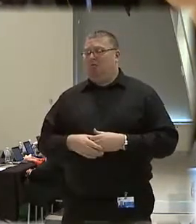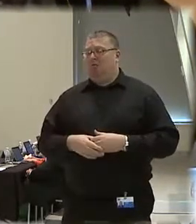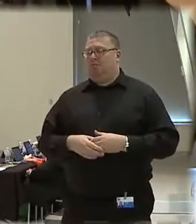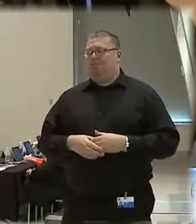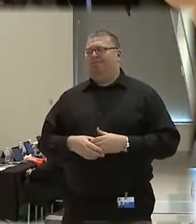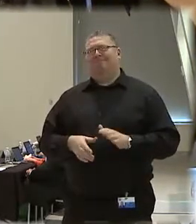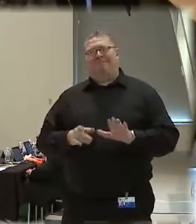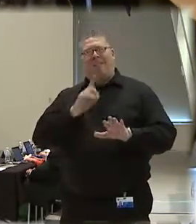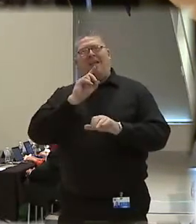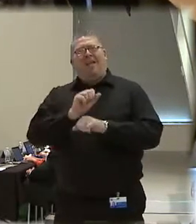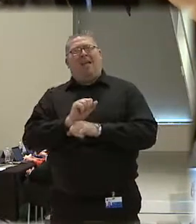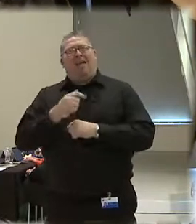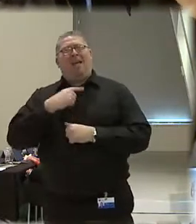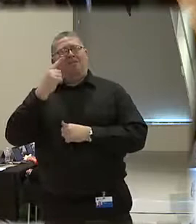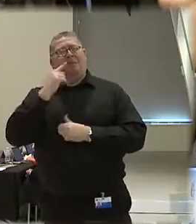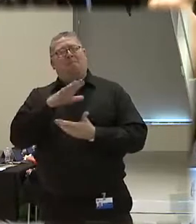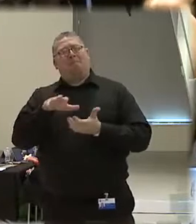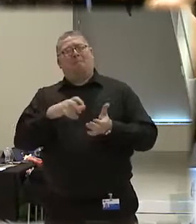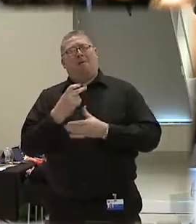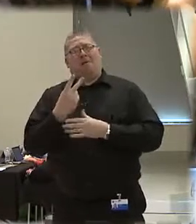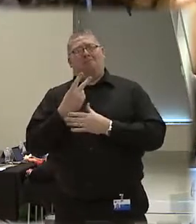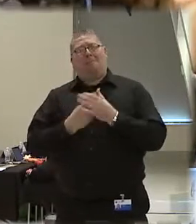Actually, I think it is probably some of both.